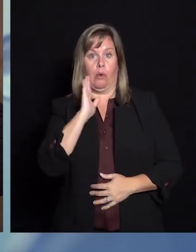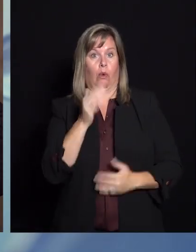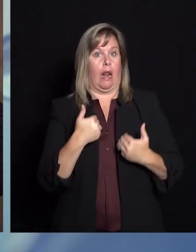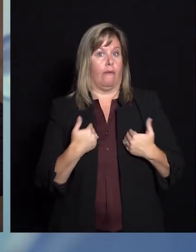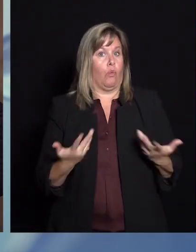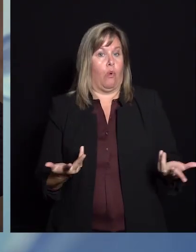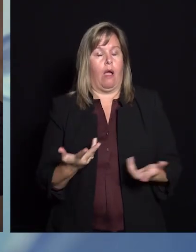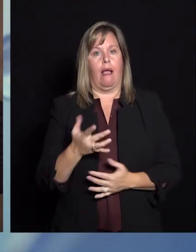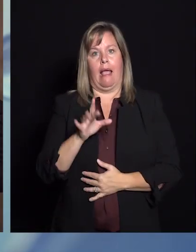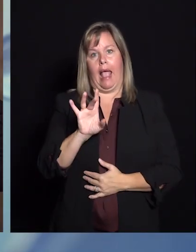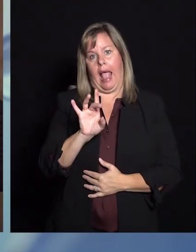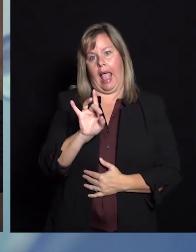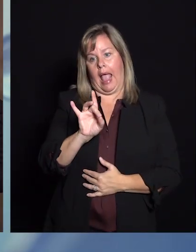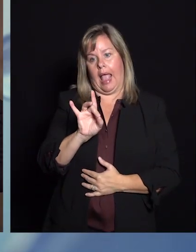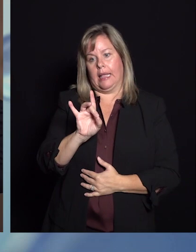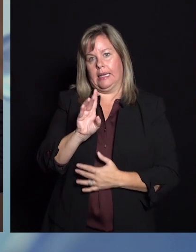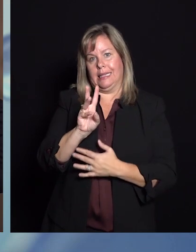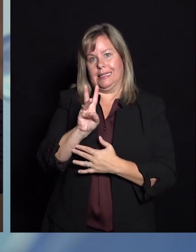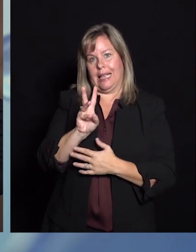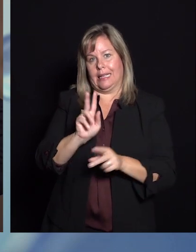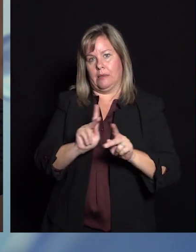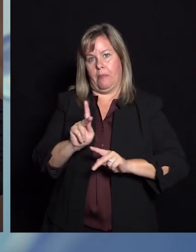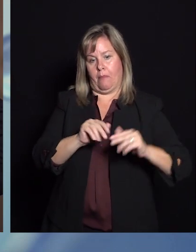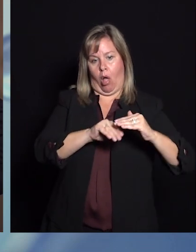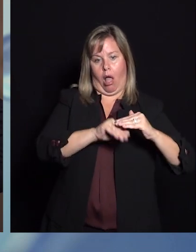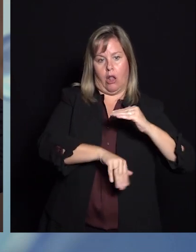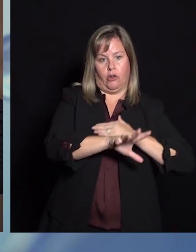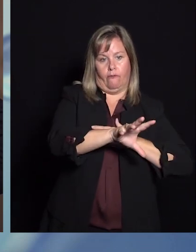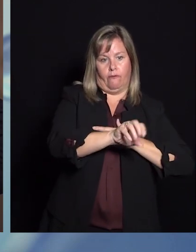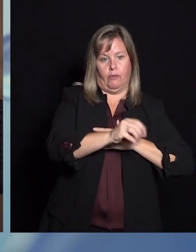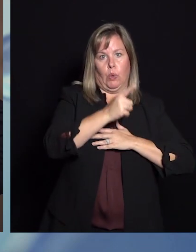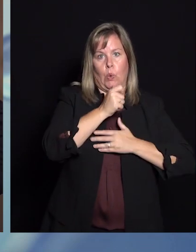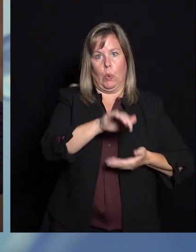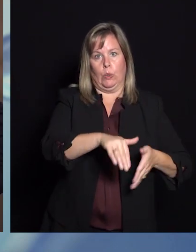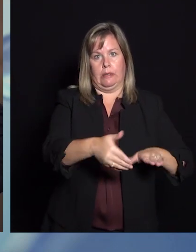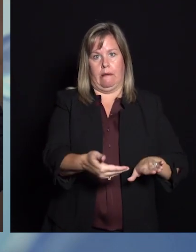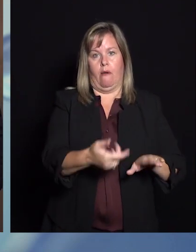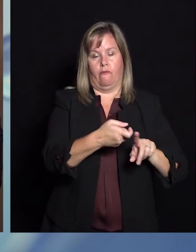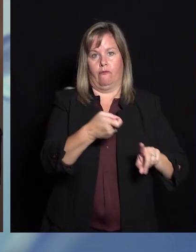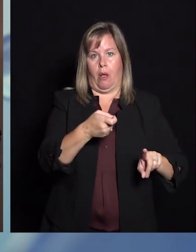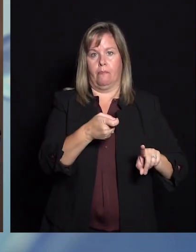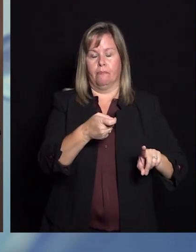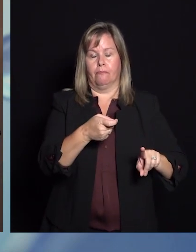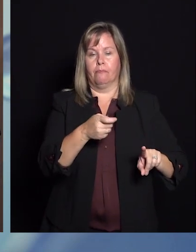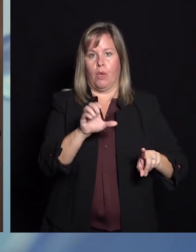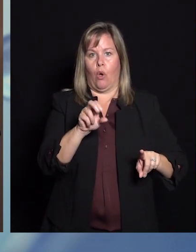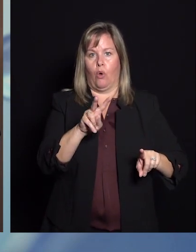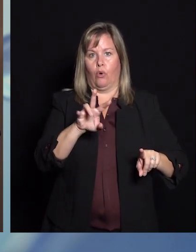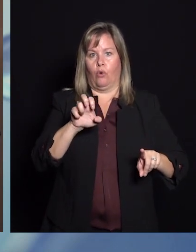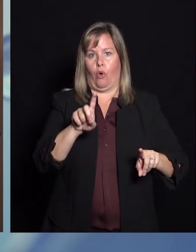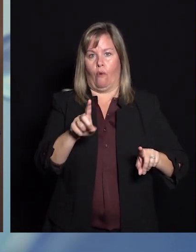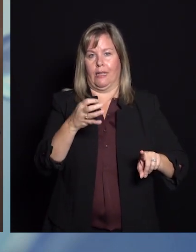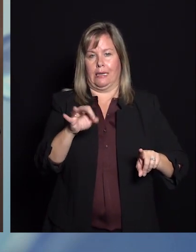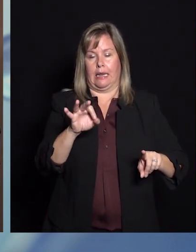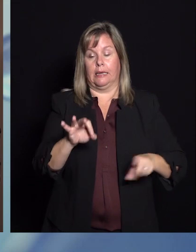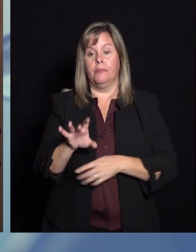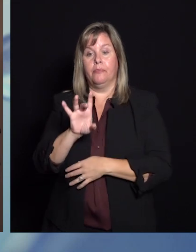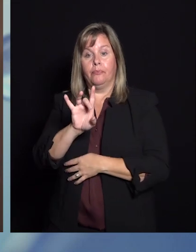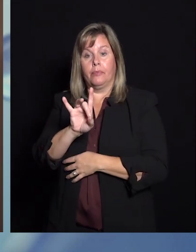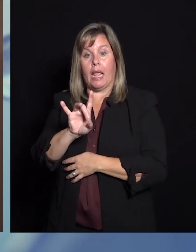86 people beneath the age of 50 dying of COVID-19 in Kent County. We would see about